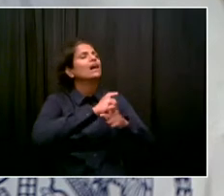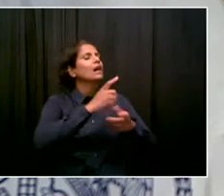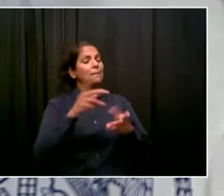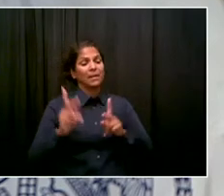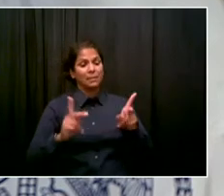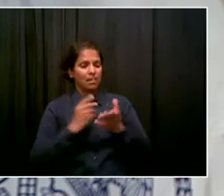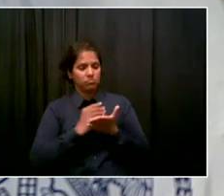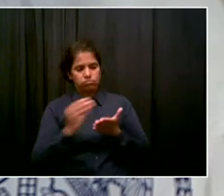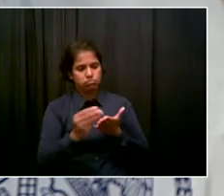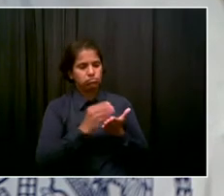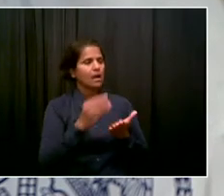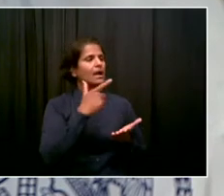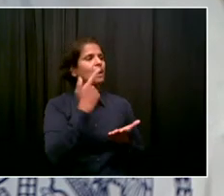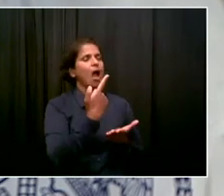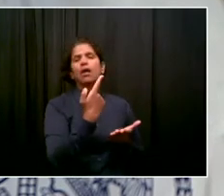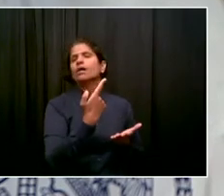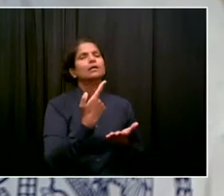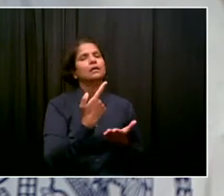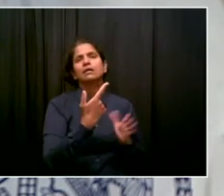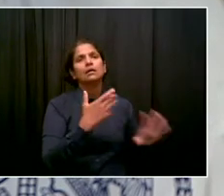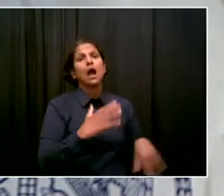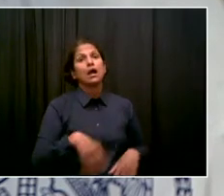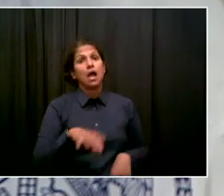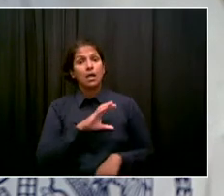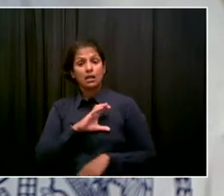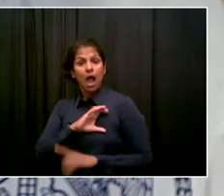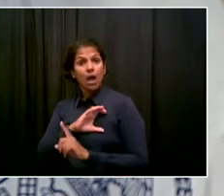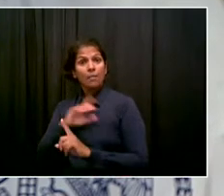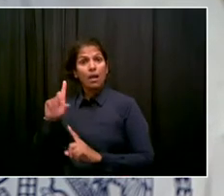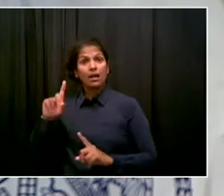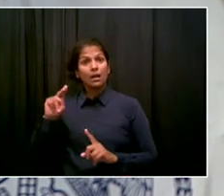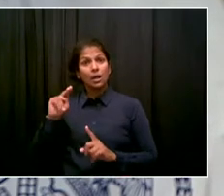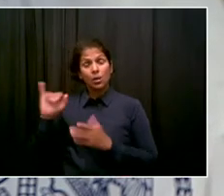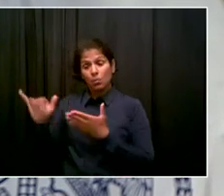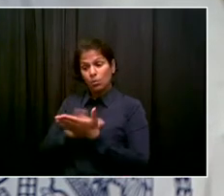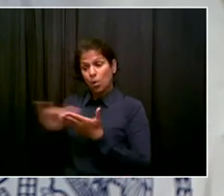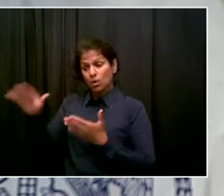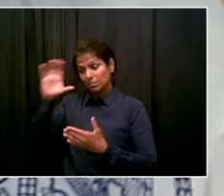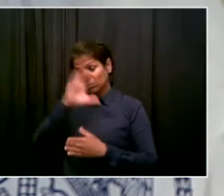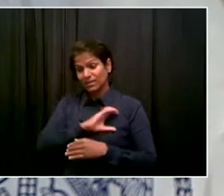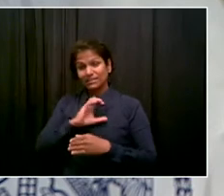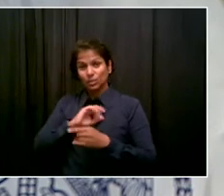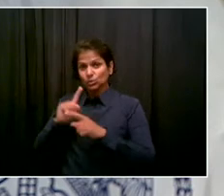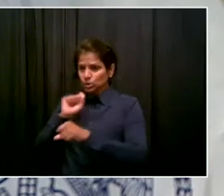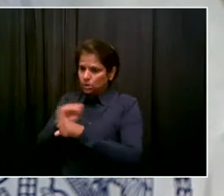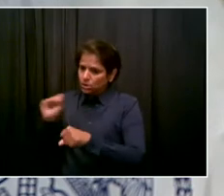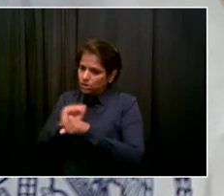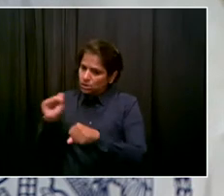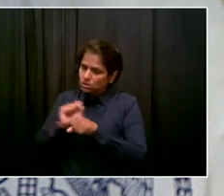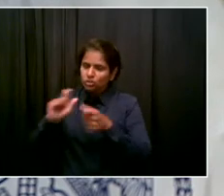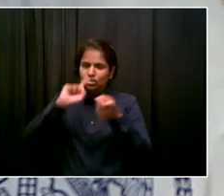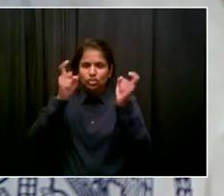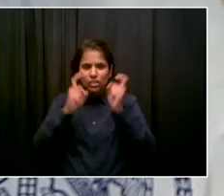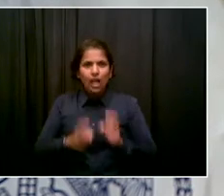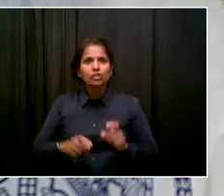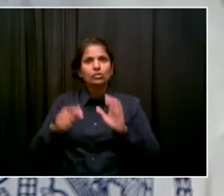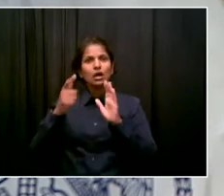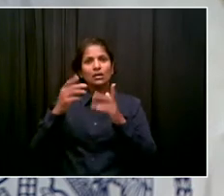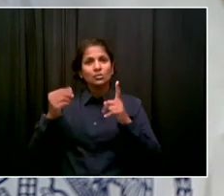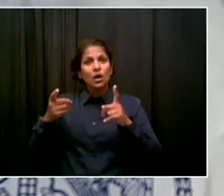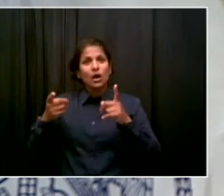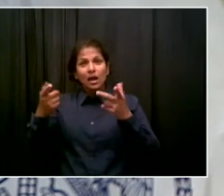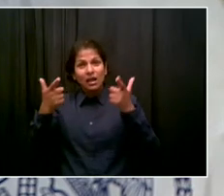constant activity to stop the flow of guns into New York City. But the whole structural reality of this country is broken. That's the thing that would help us the most.